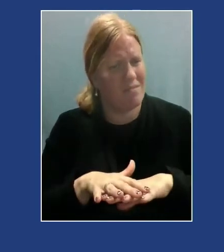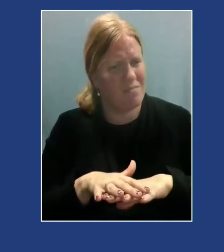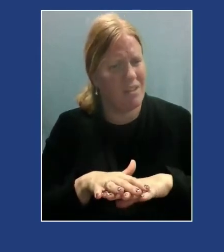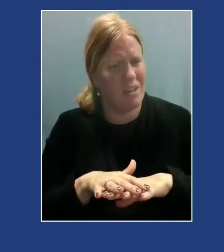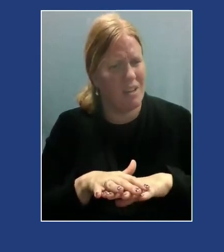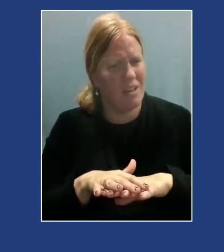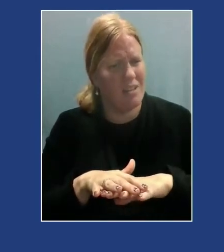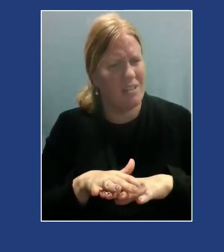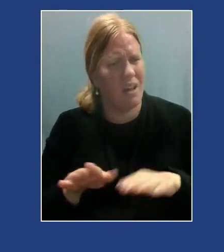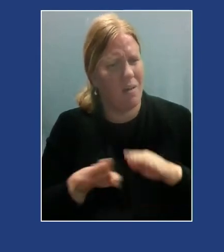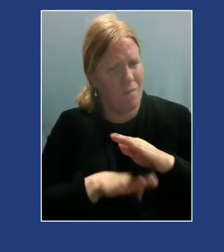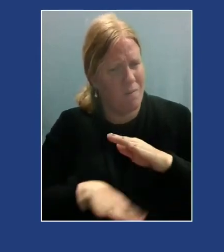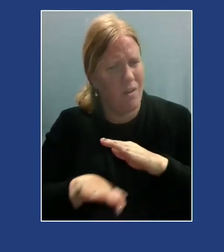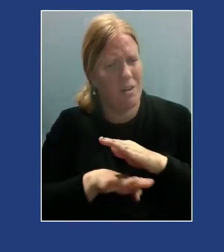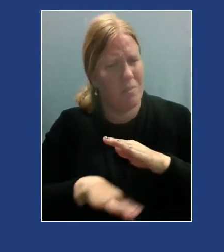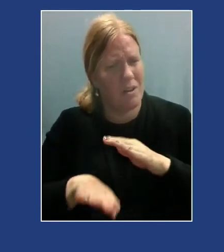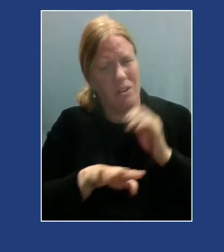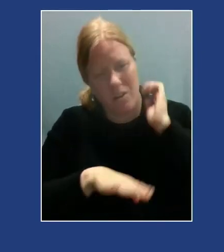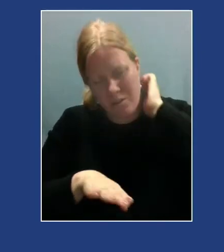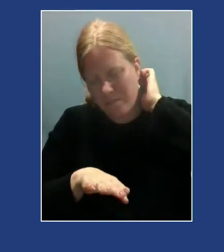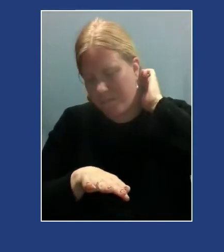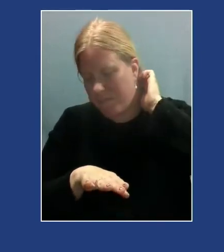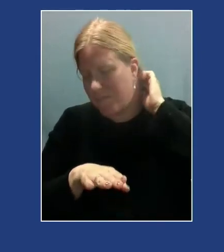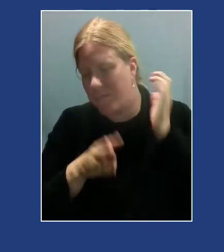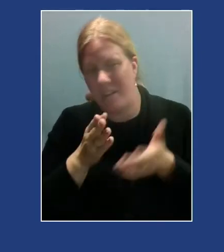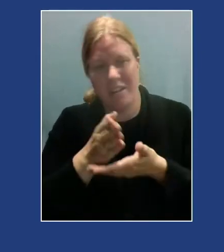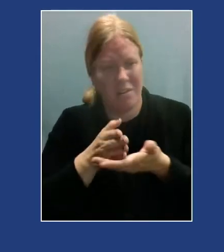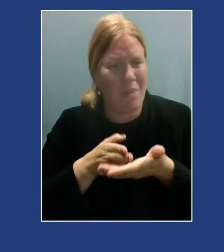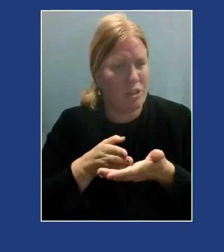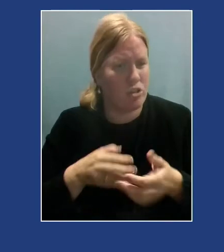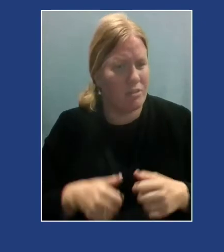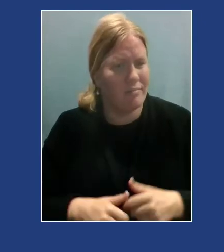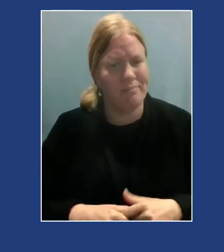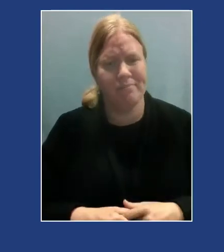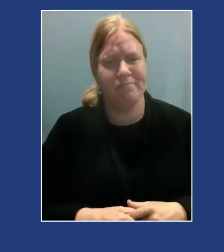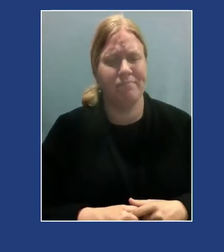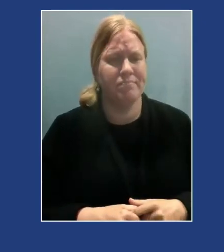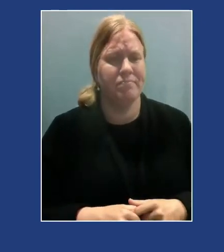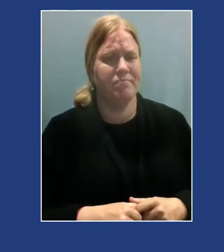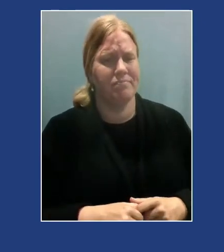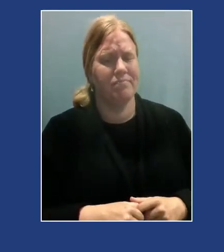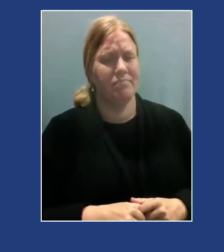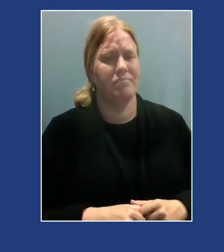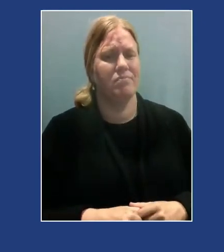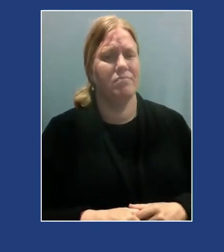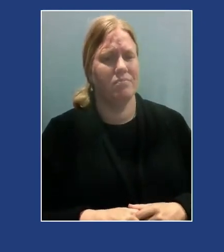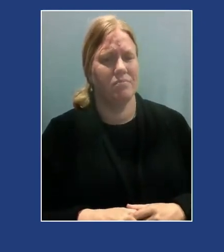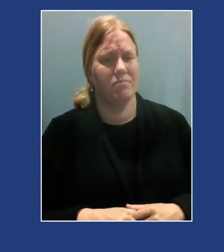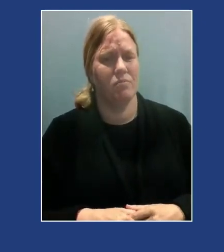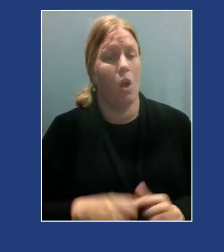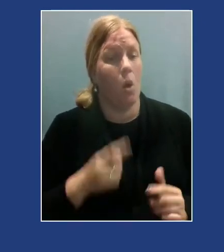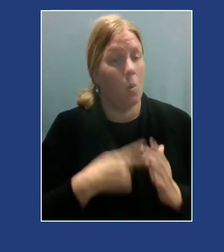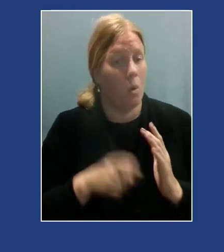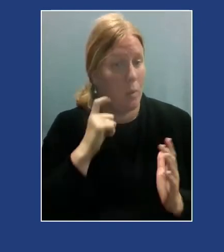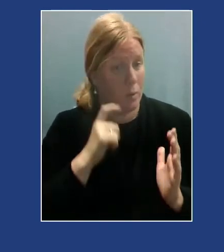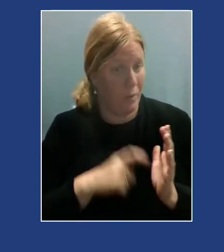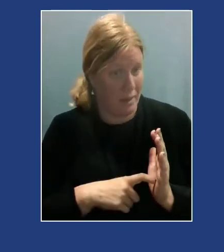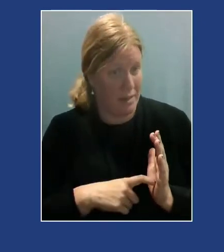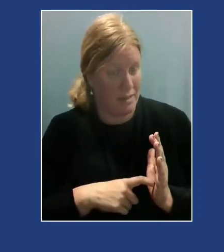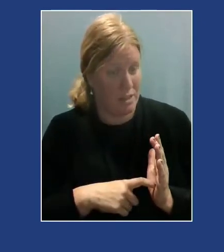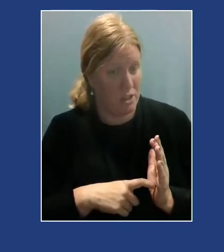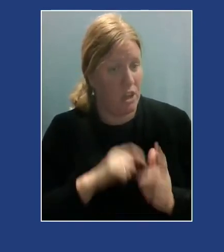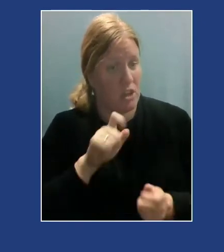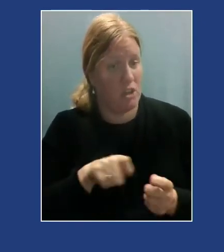Afrocentric dimensions. And so what we recognize is that there are